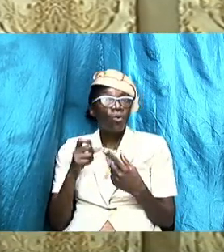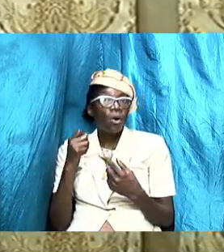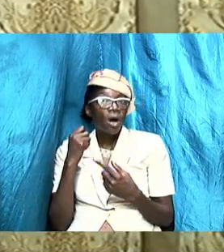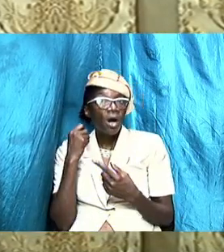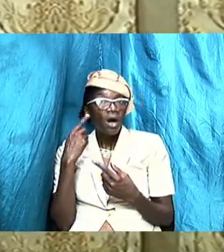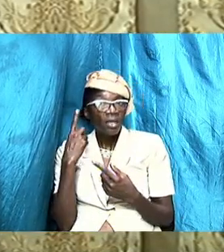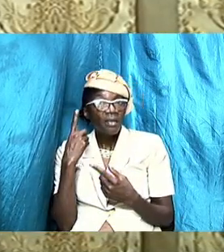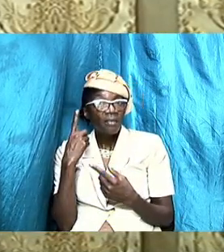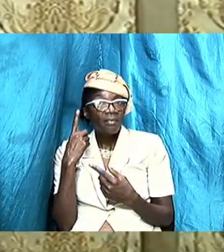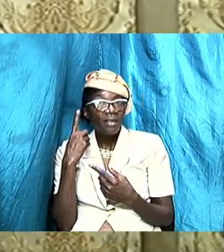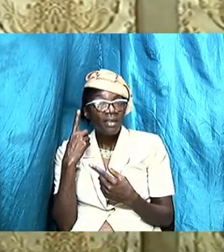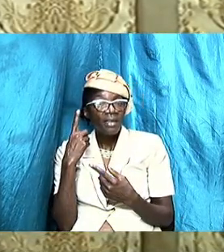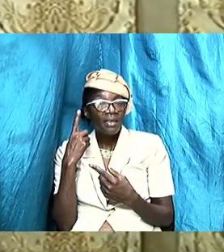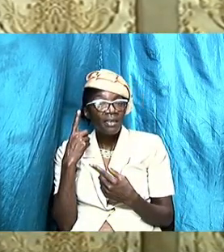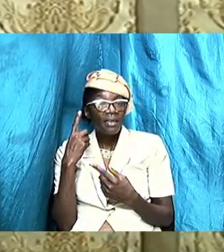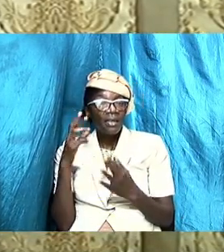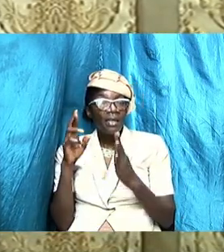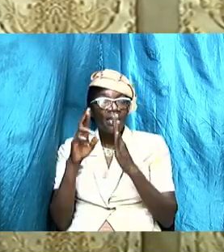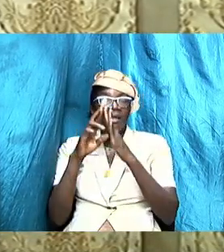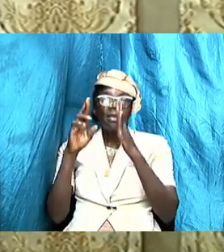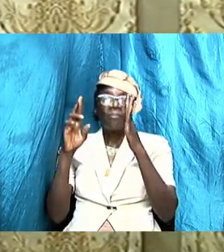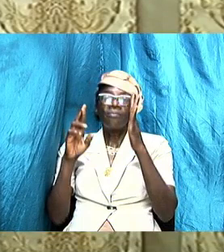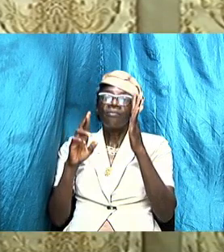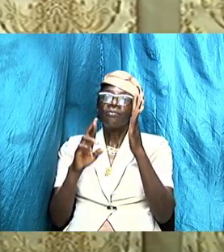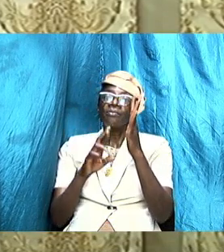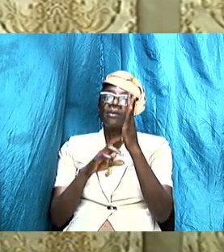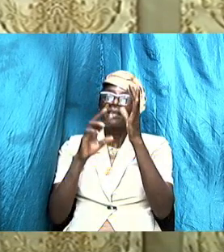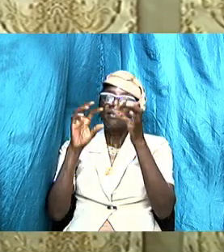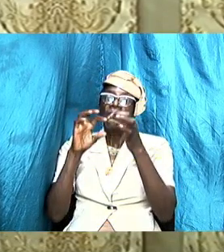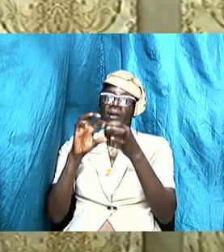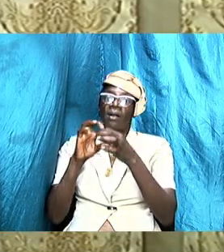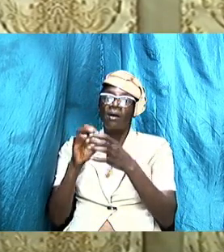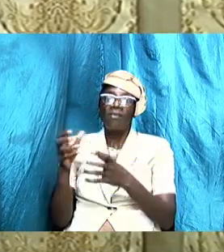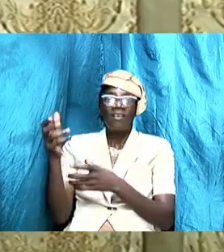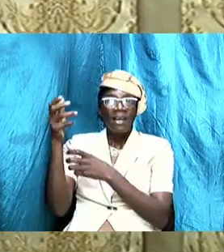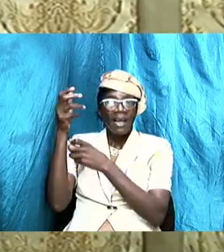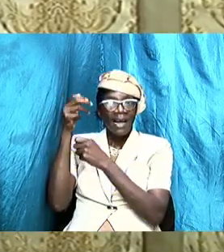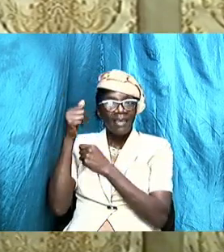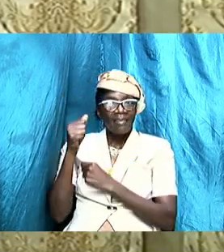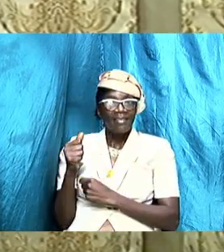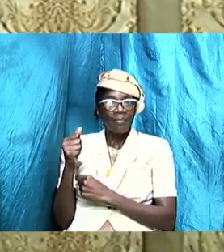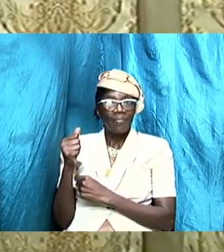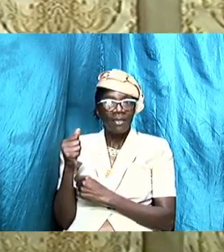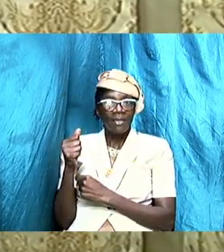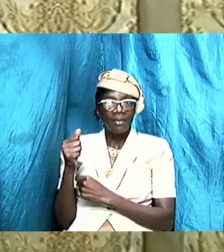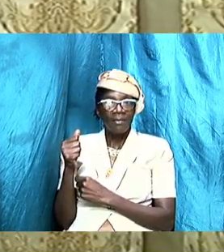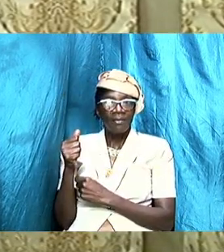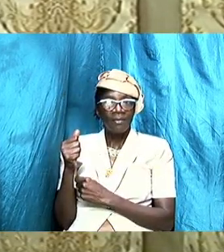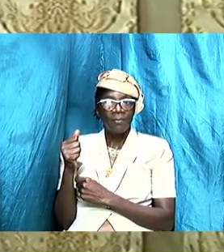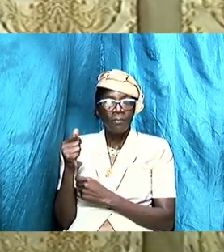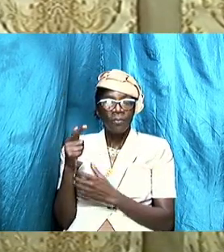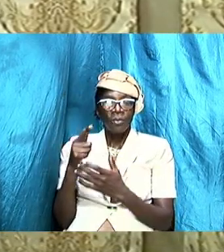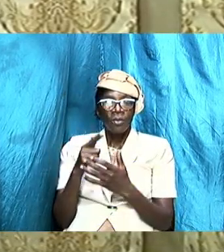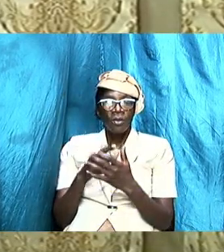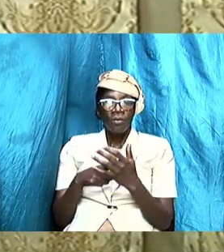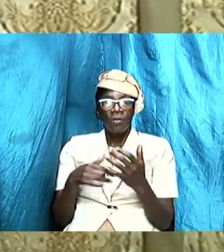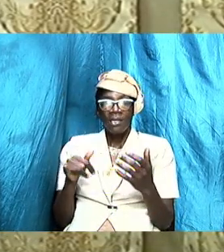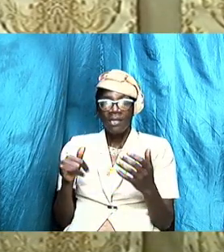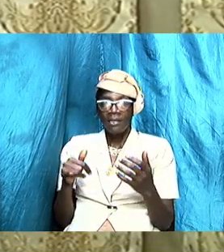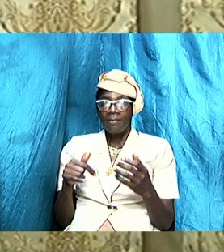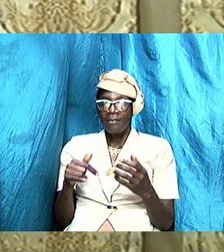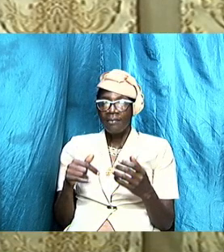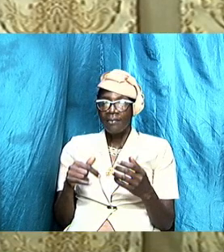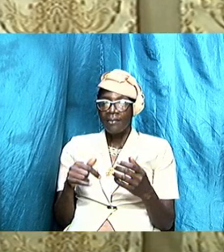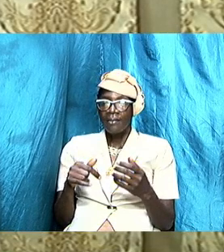principle of acceptance what is it about